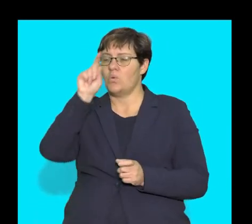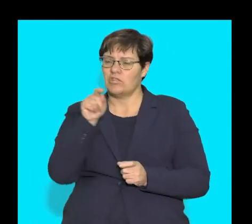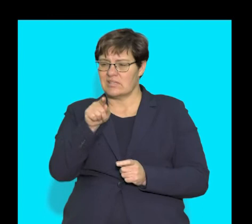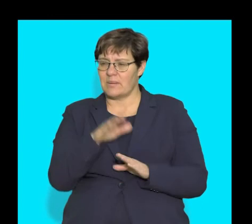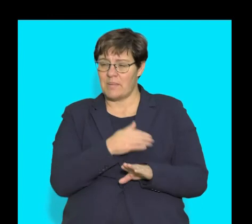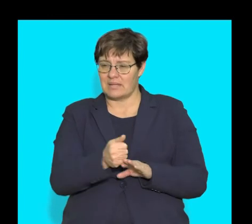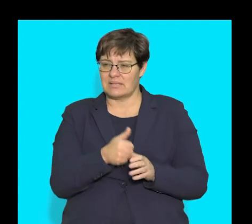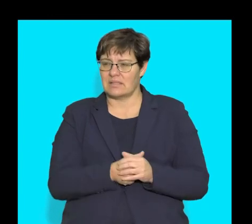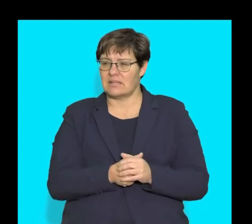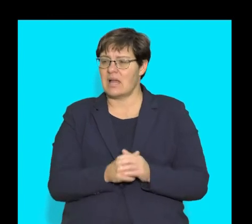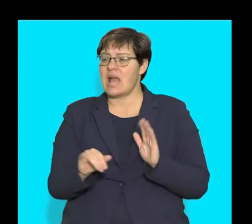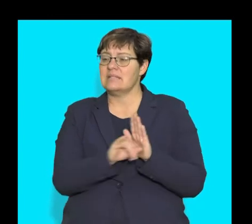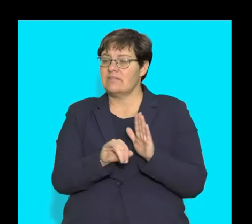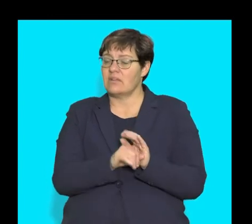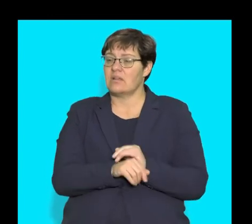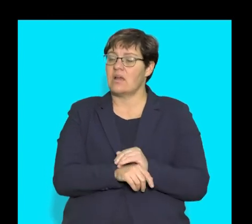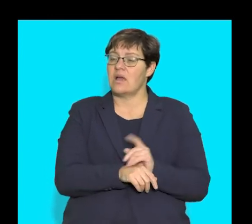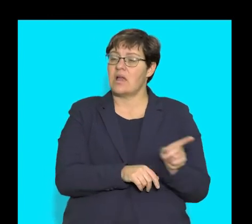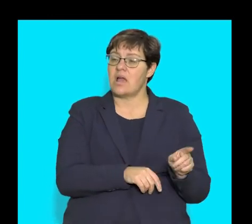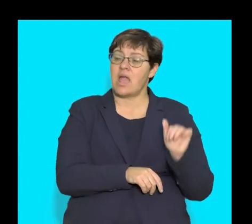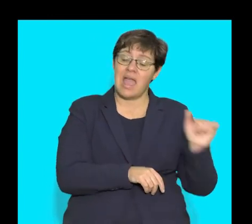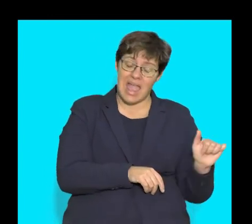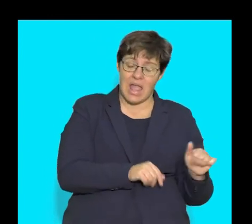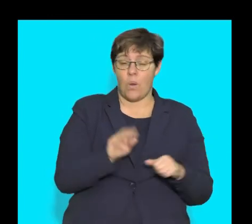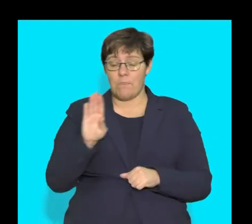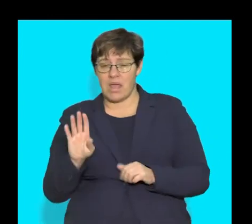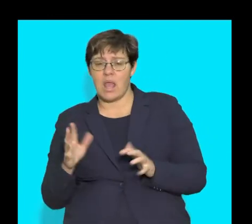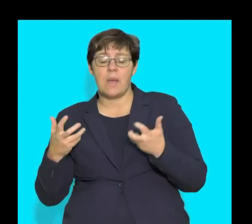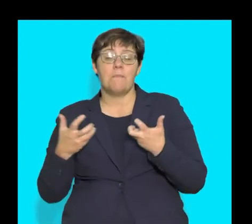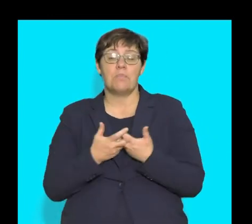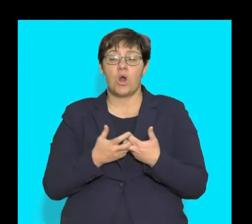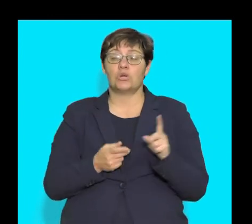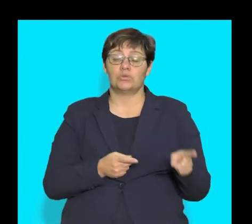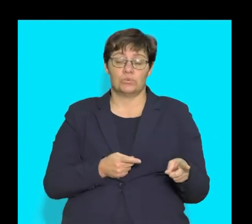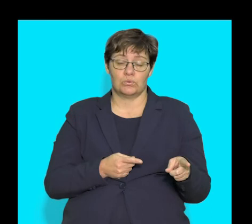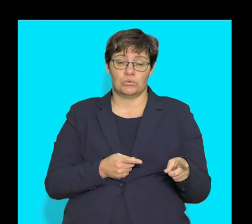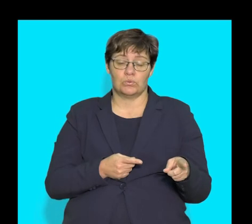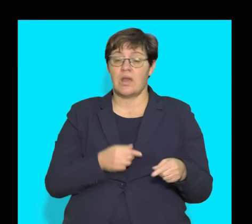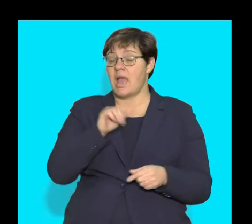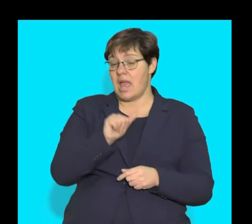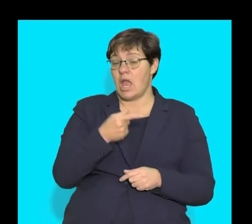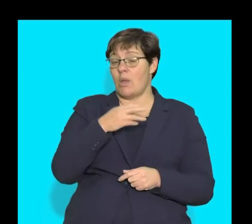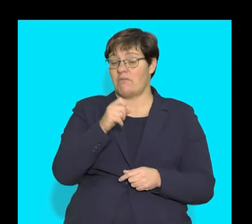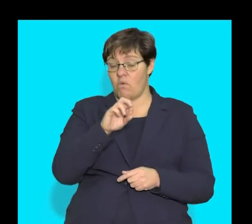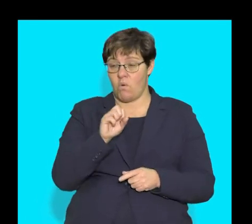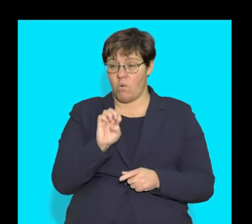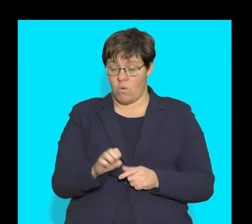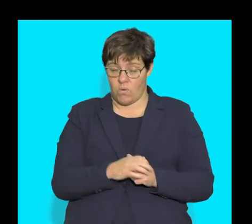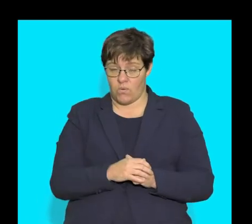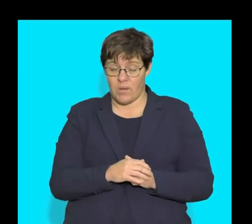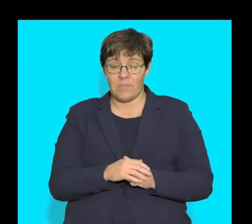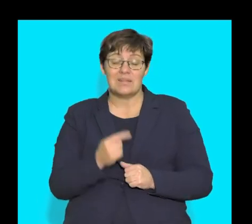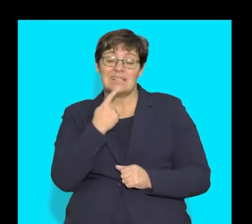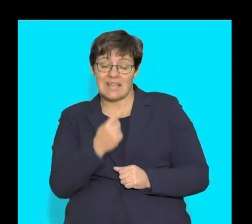on to a few questions based on this. Identify which skull A or B belongs to A,